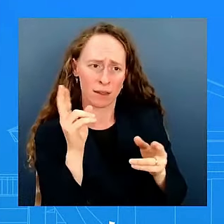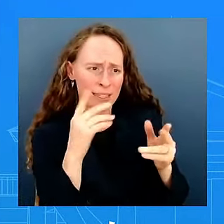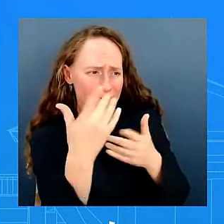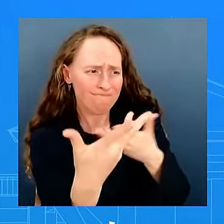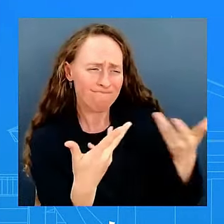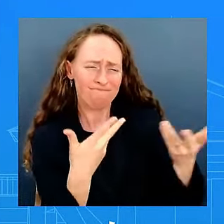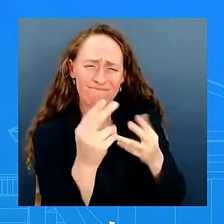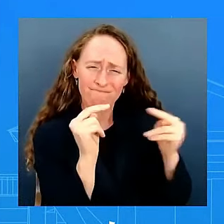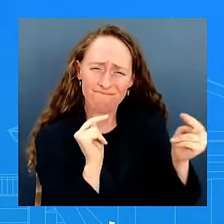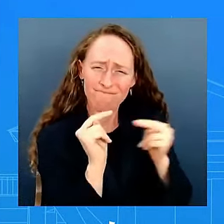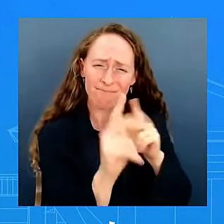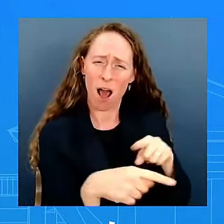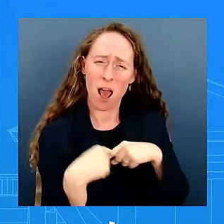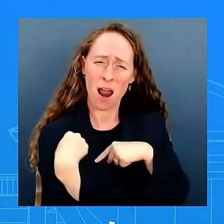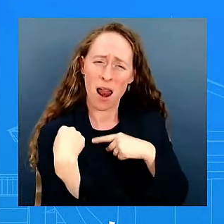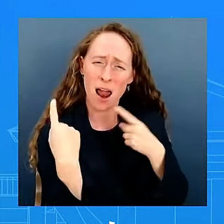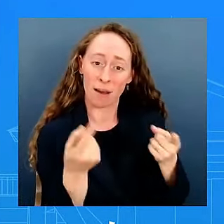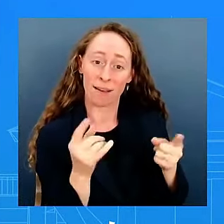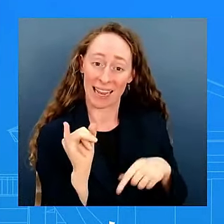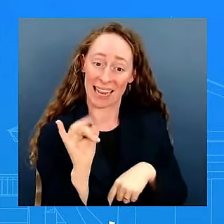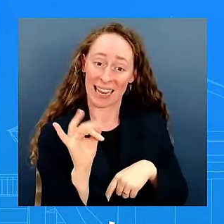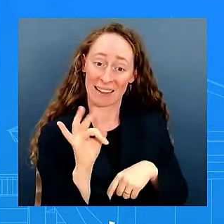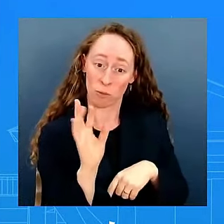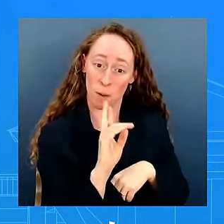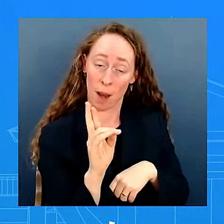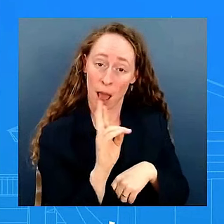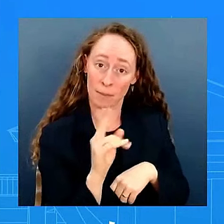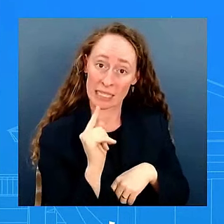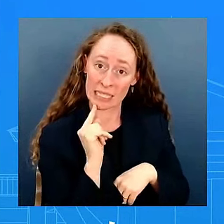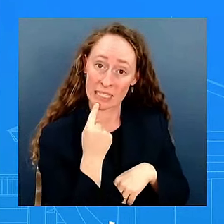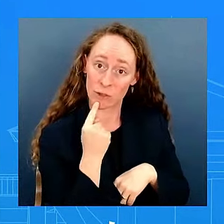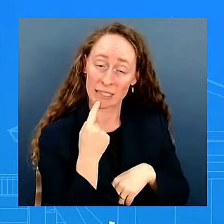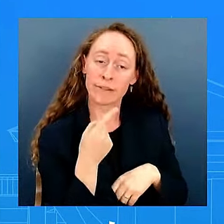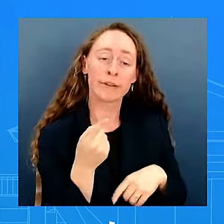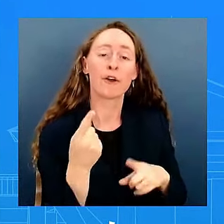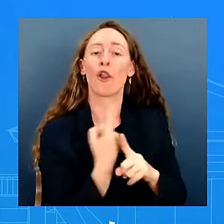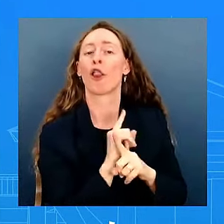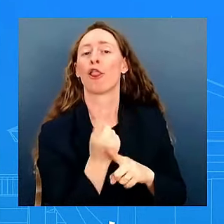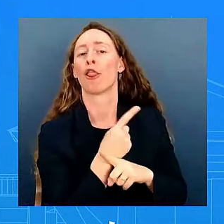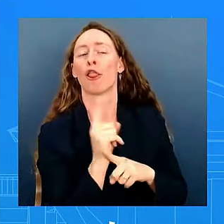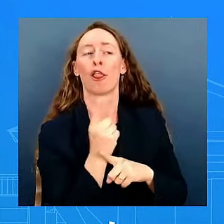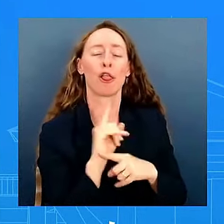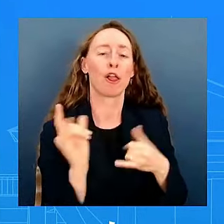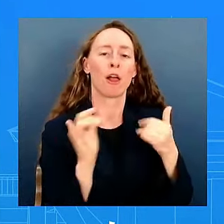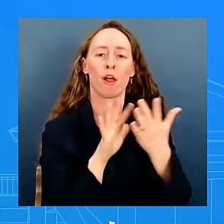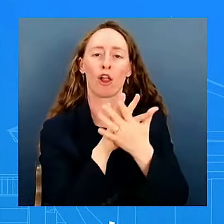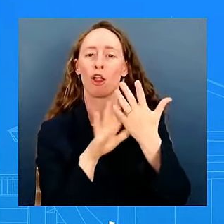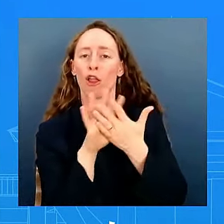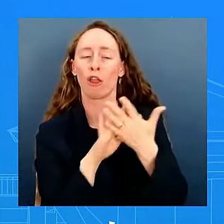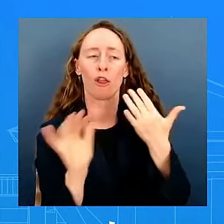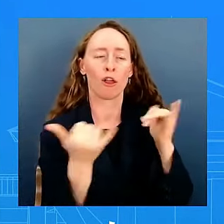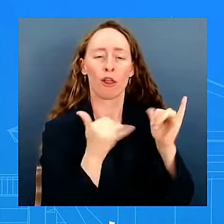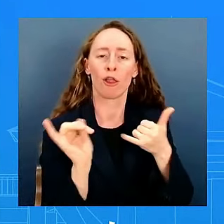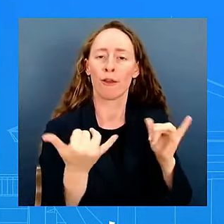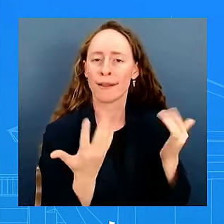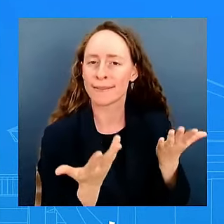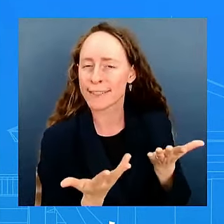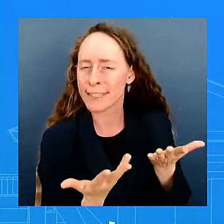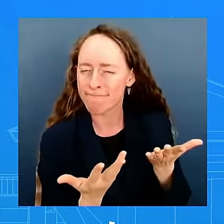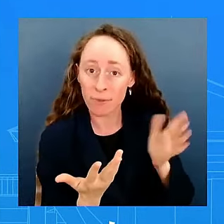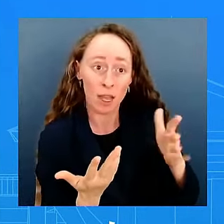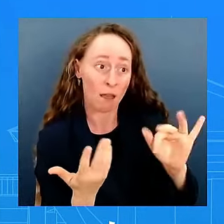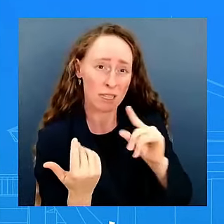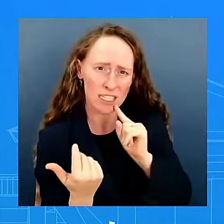they would move that deal forward and help help us make it into law and it would deal with issues that cities uh